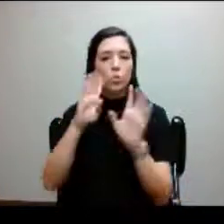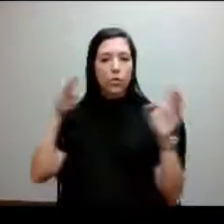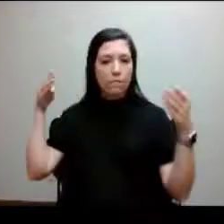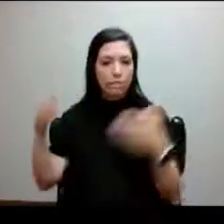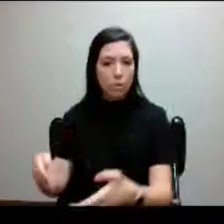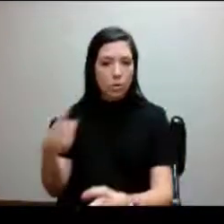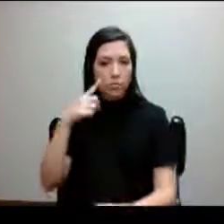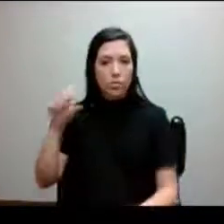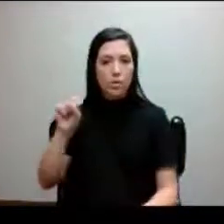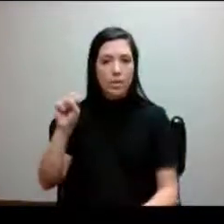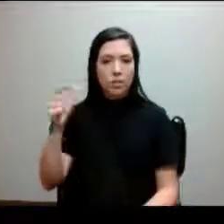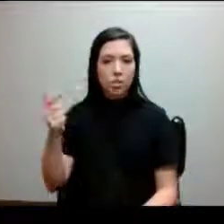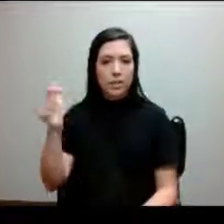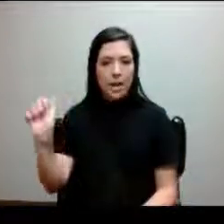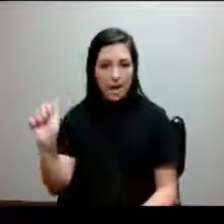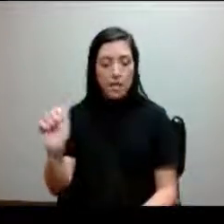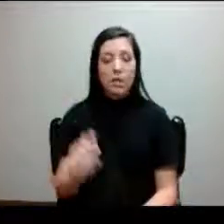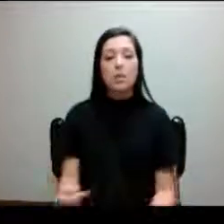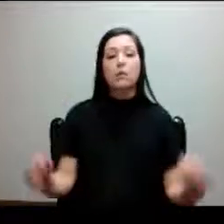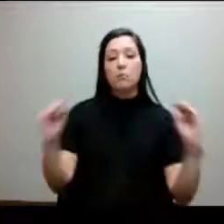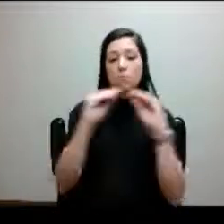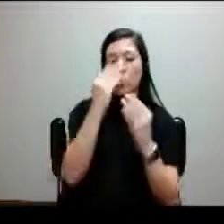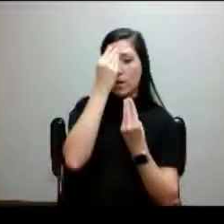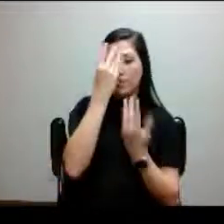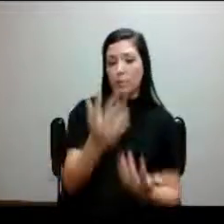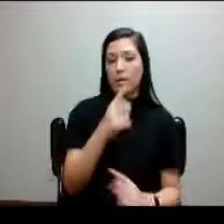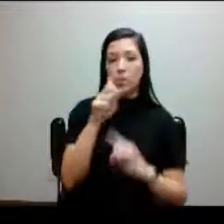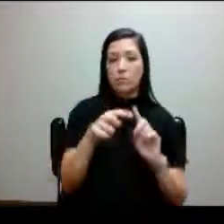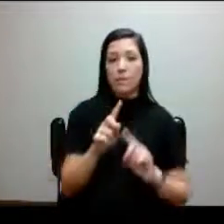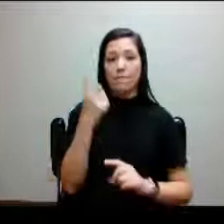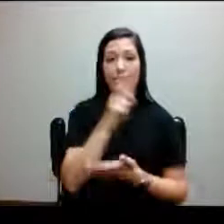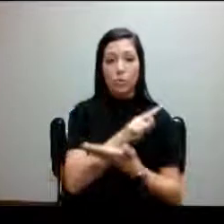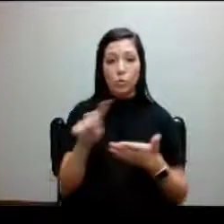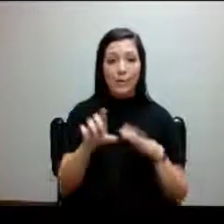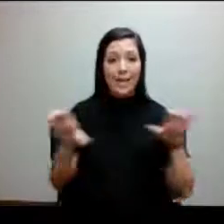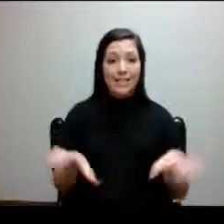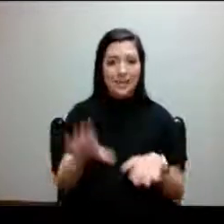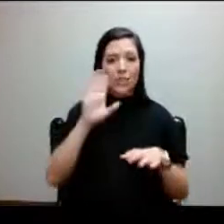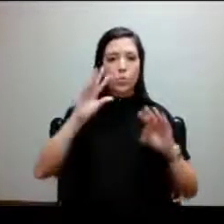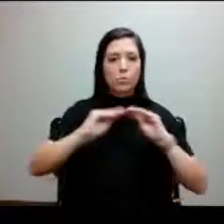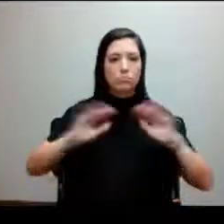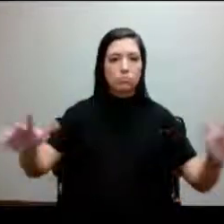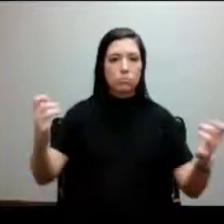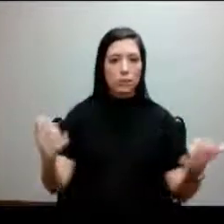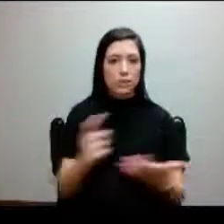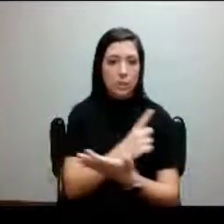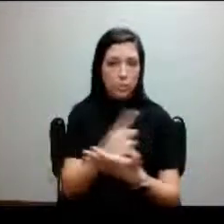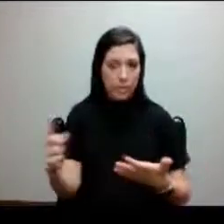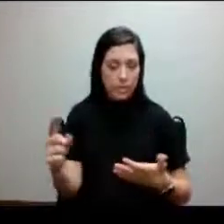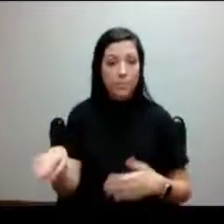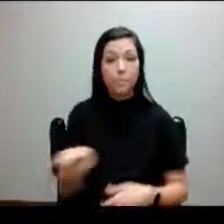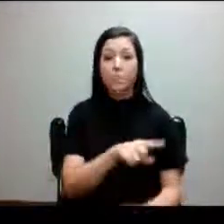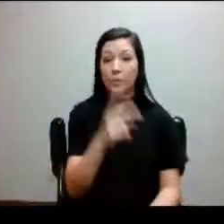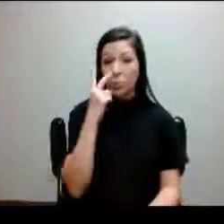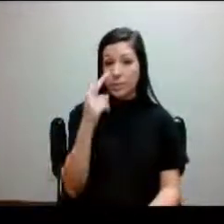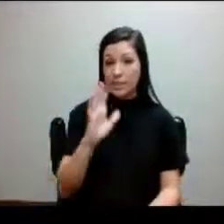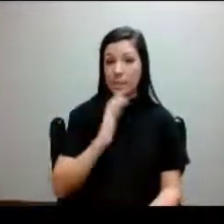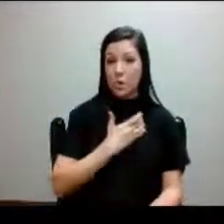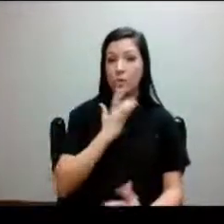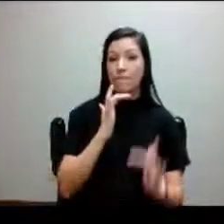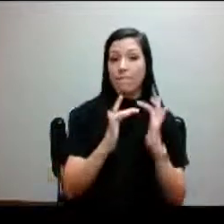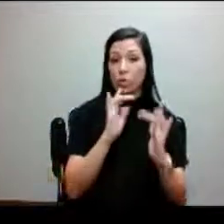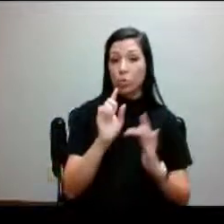And then more information on our virtual first week activities is coming this week. And you will see our virtual first week,